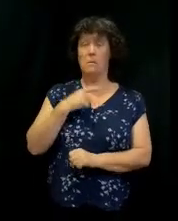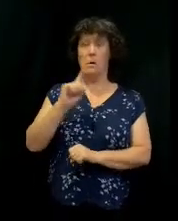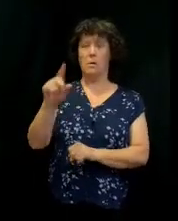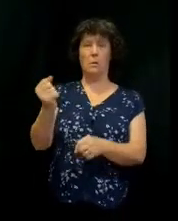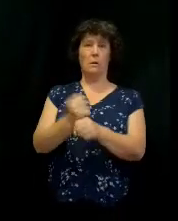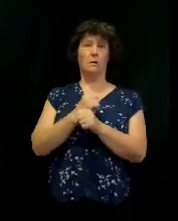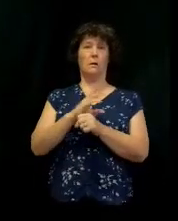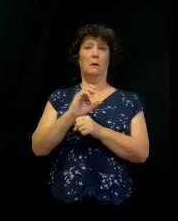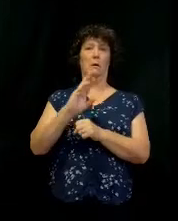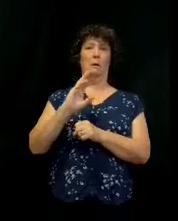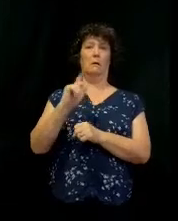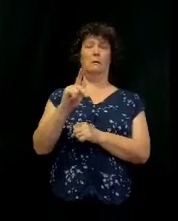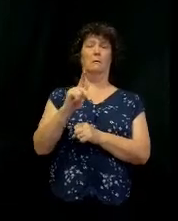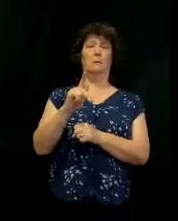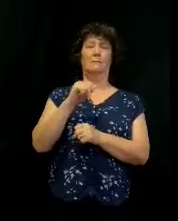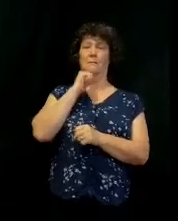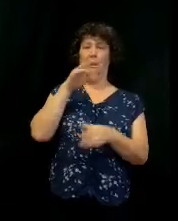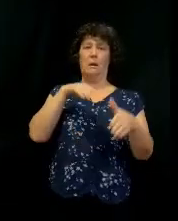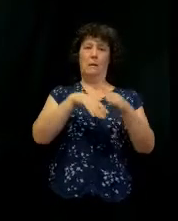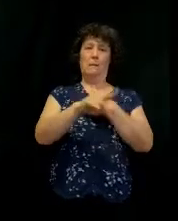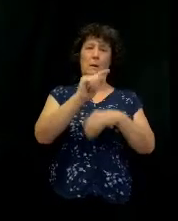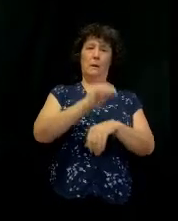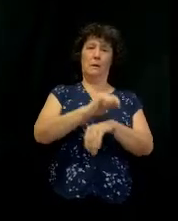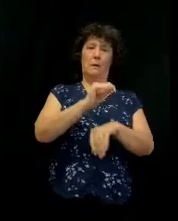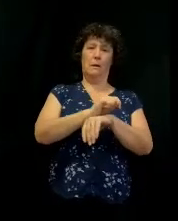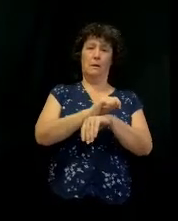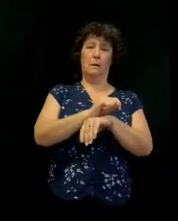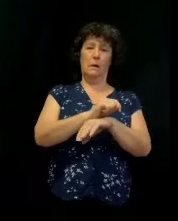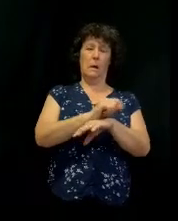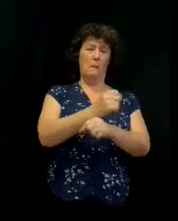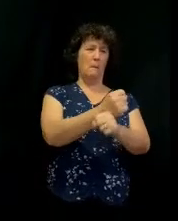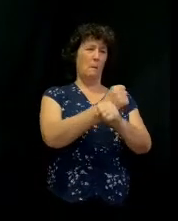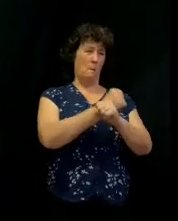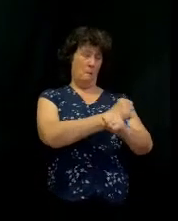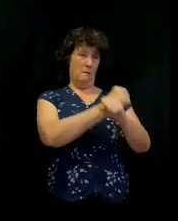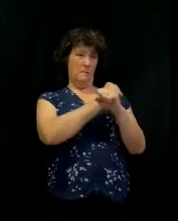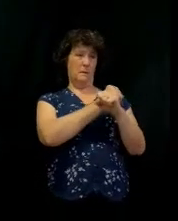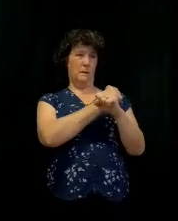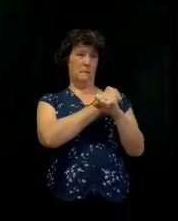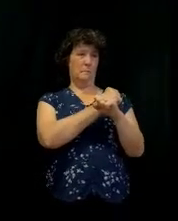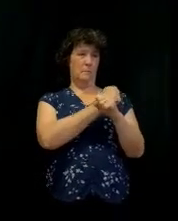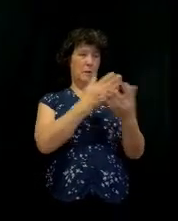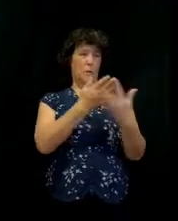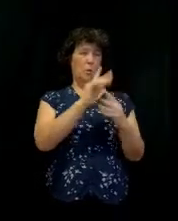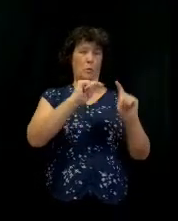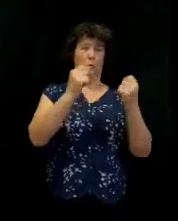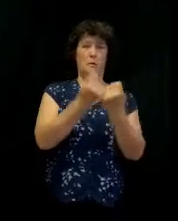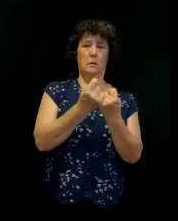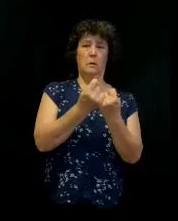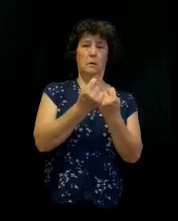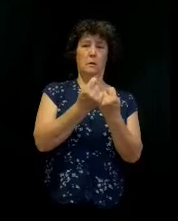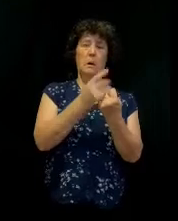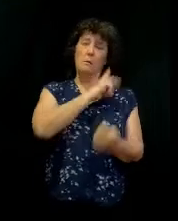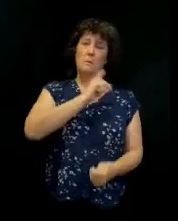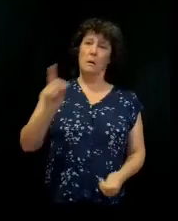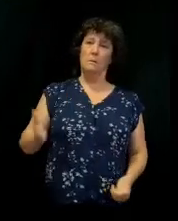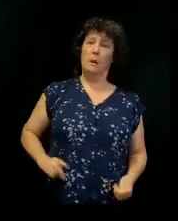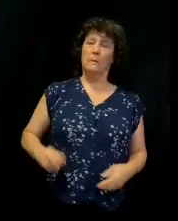Hadn't been in a tabernacle for 80 years. Been in captivity to the Philistines. And David does something interesting.